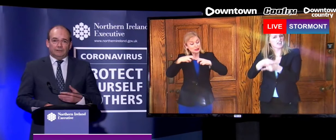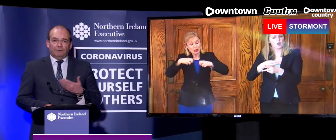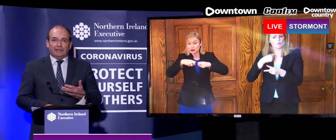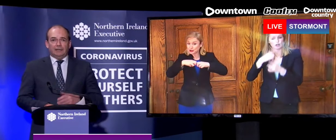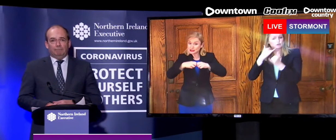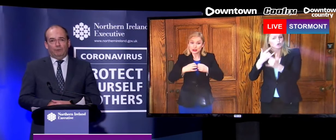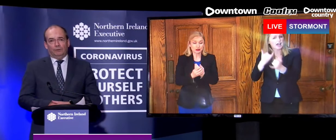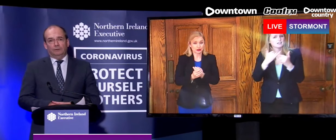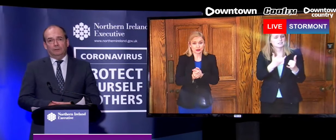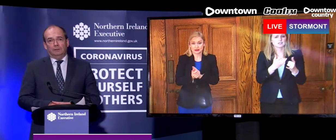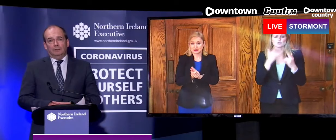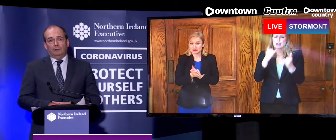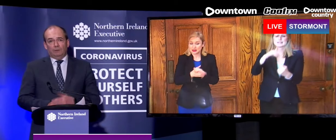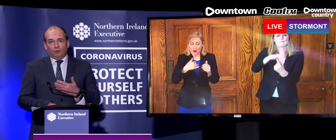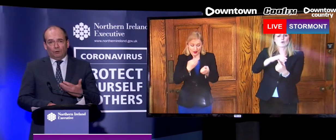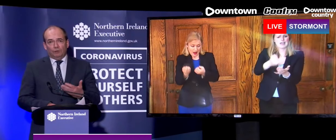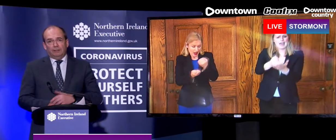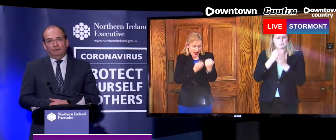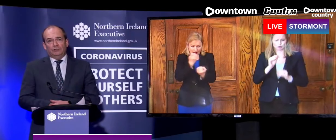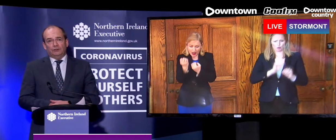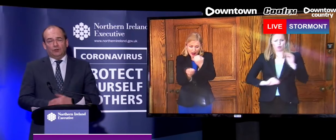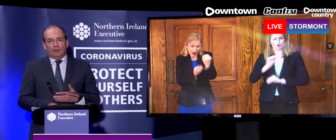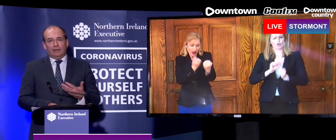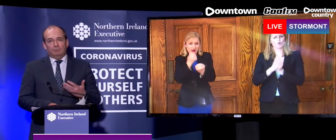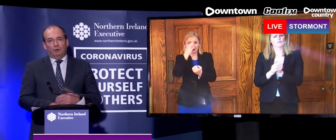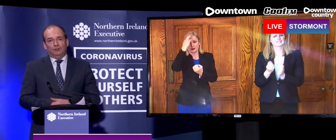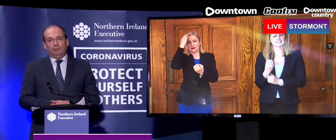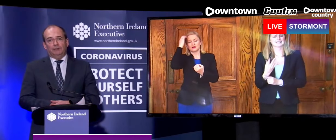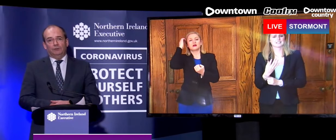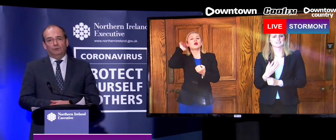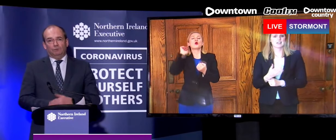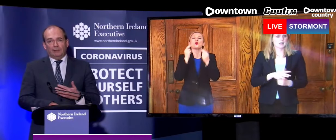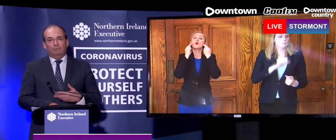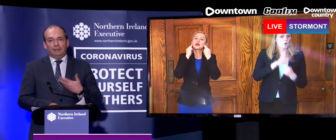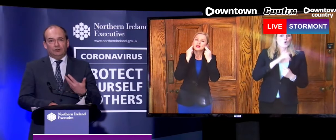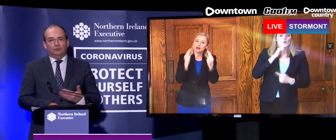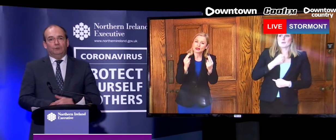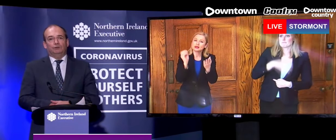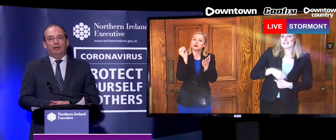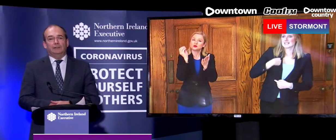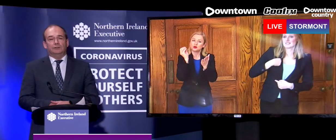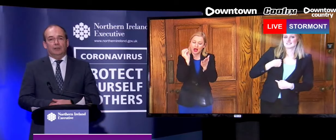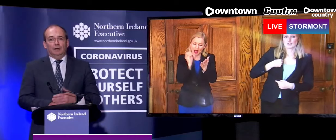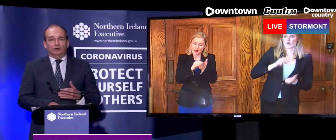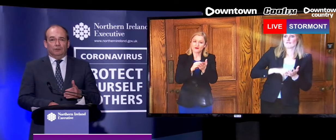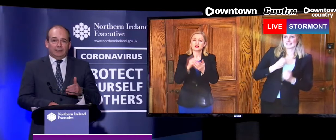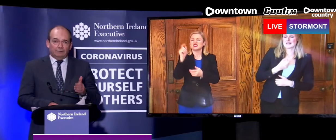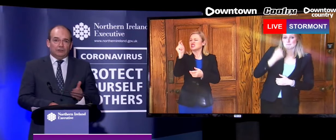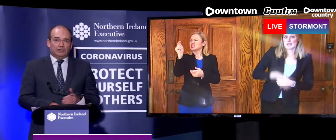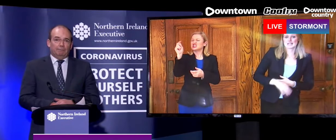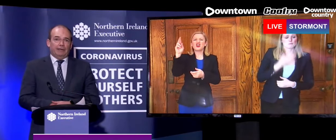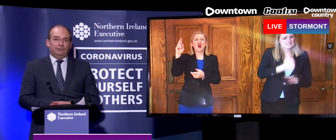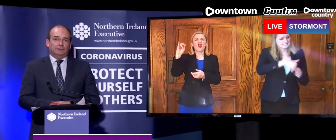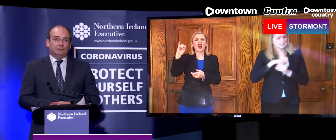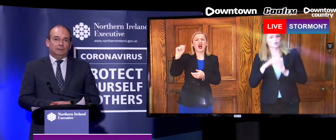It is vitally important that we recruit individuals as quickly as possible into those randomized controlled trials so that